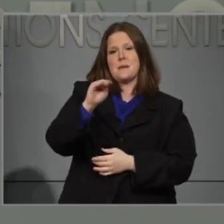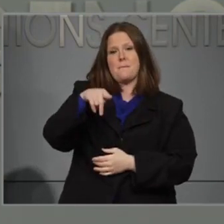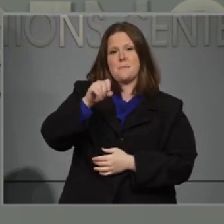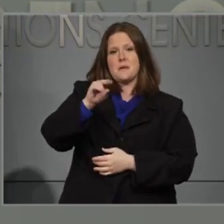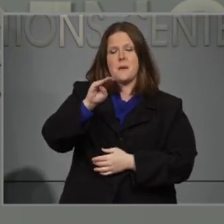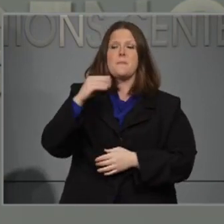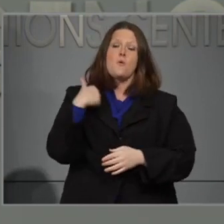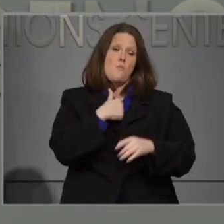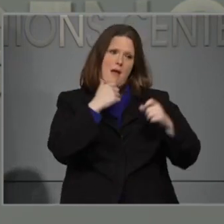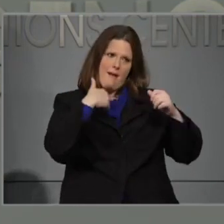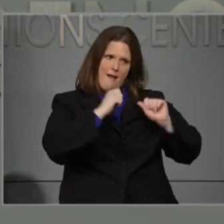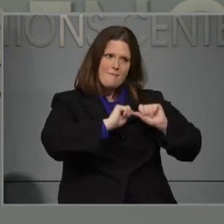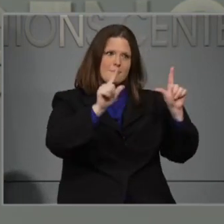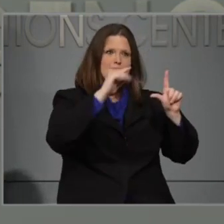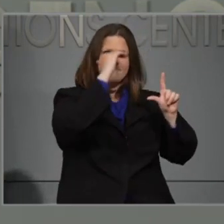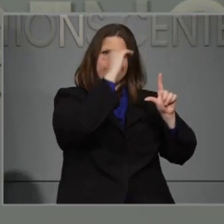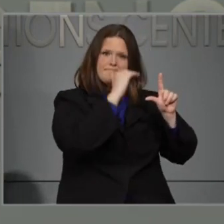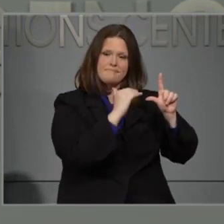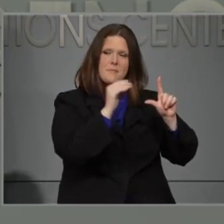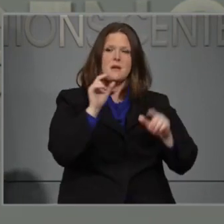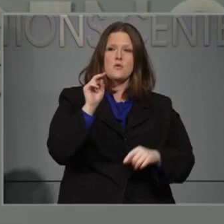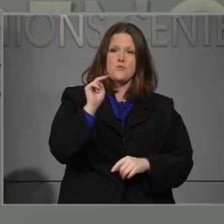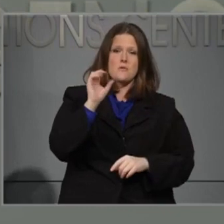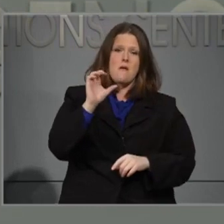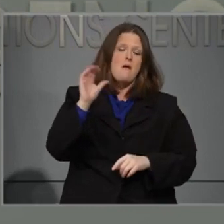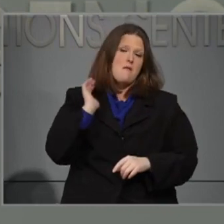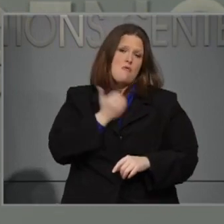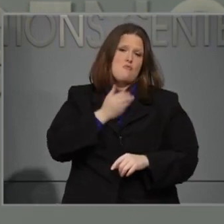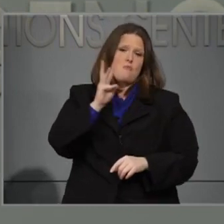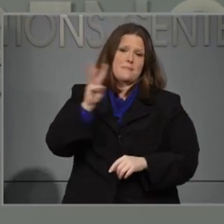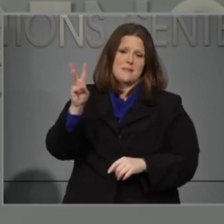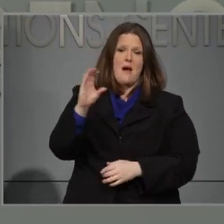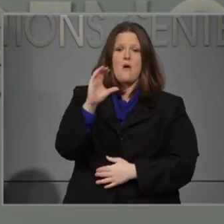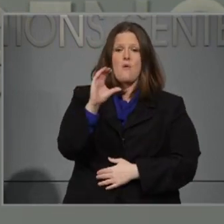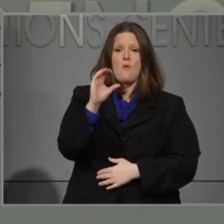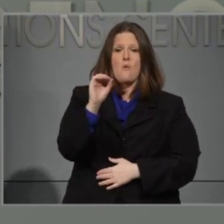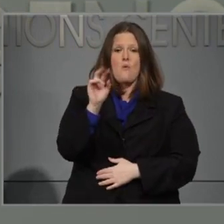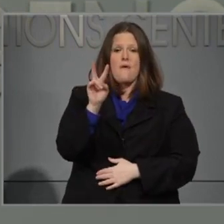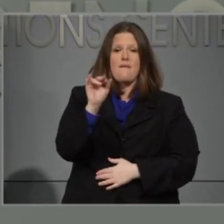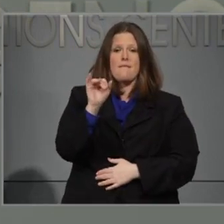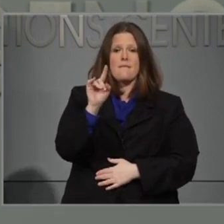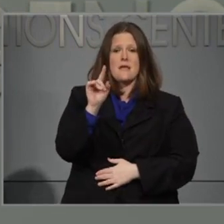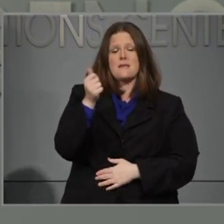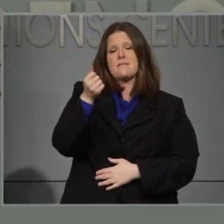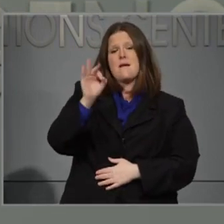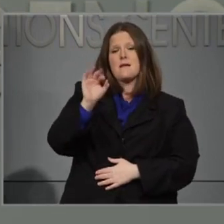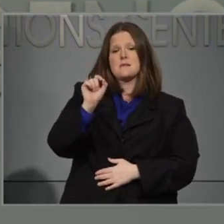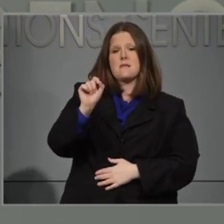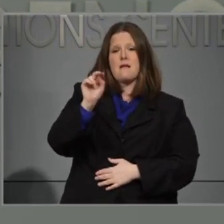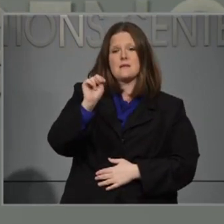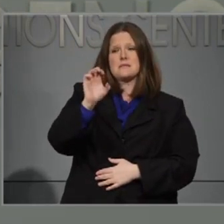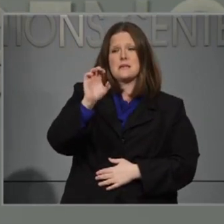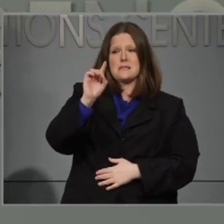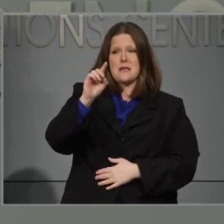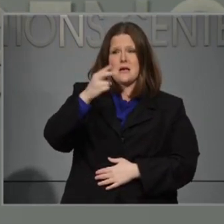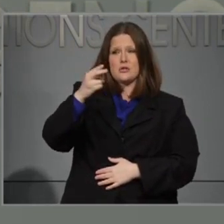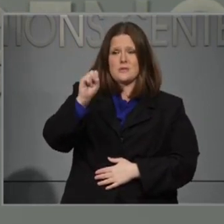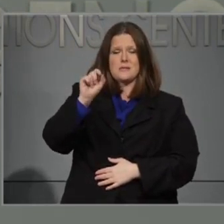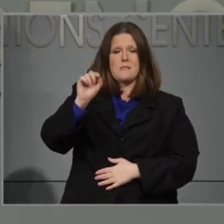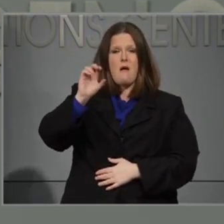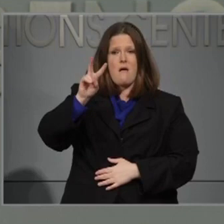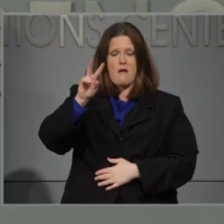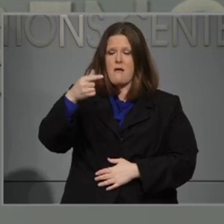them posted across the state and are on our website. Go to covid19.ncdhhs.gov.